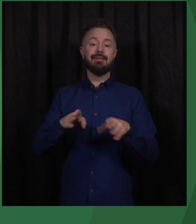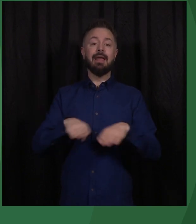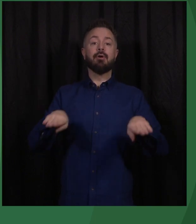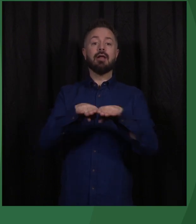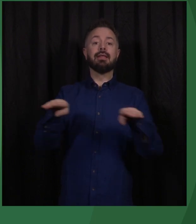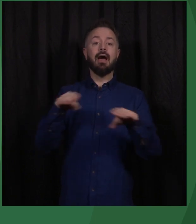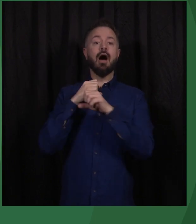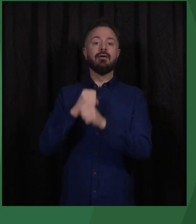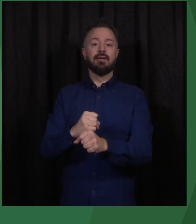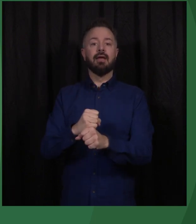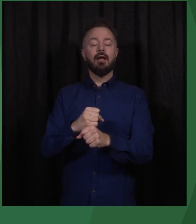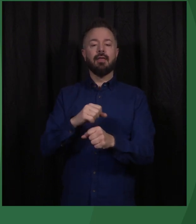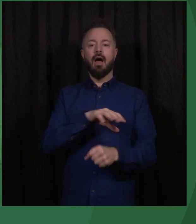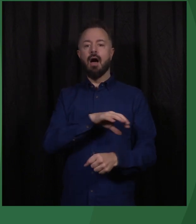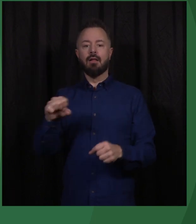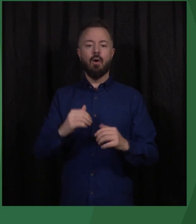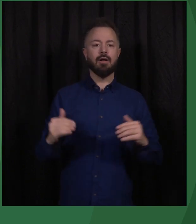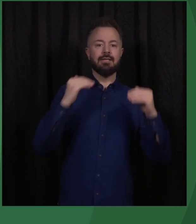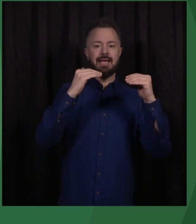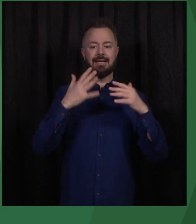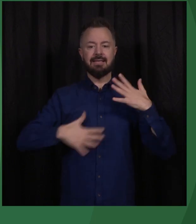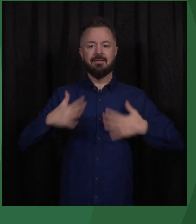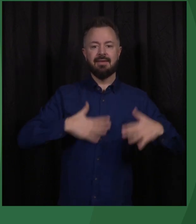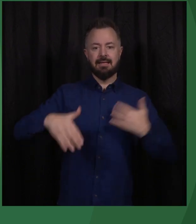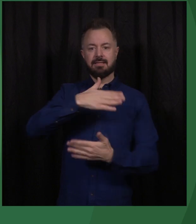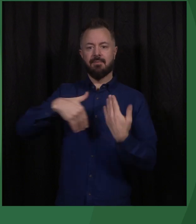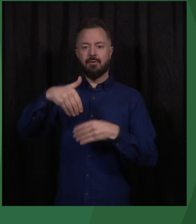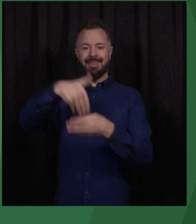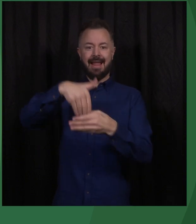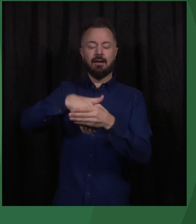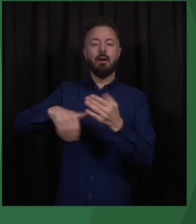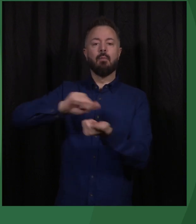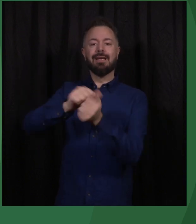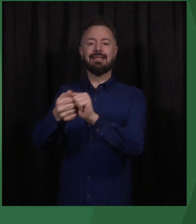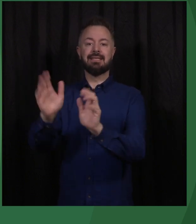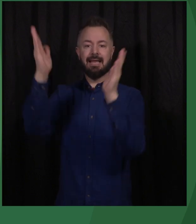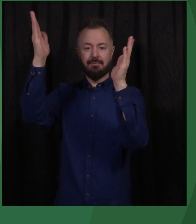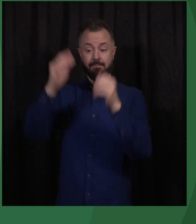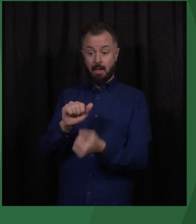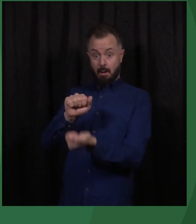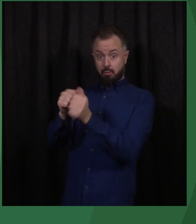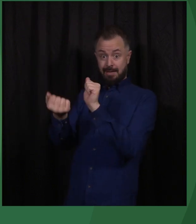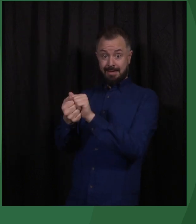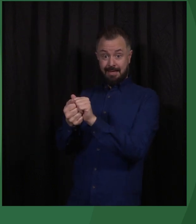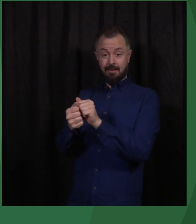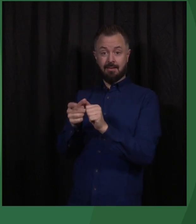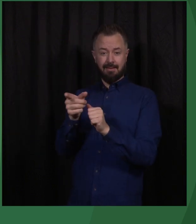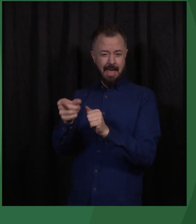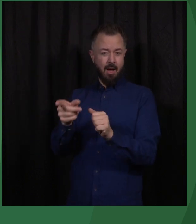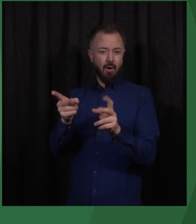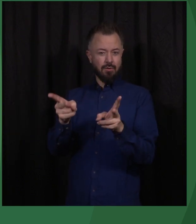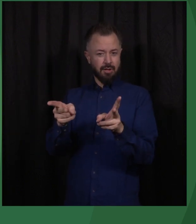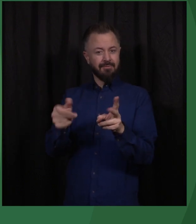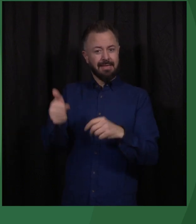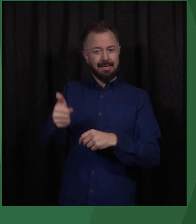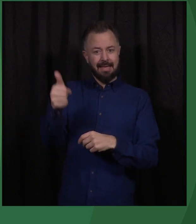participation of organized civil society in political life. Politics is too important to